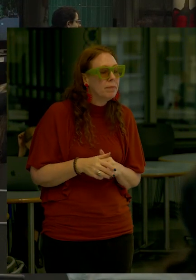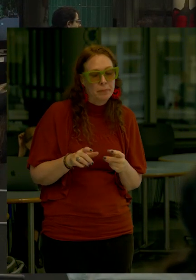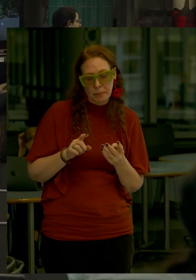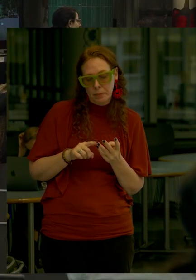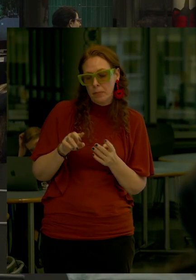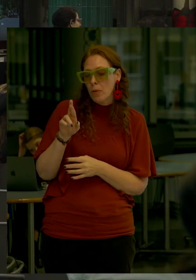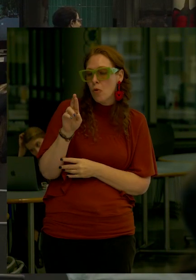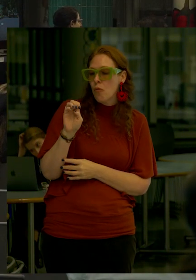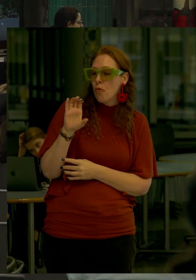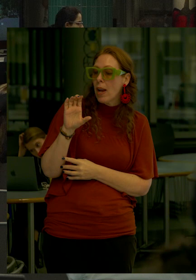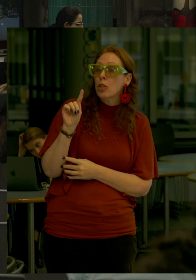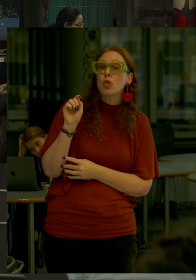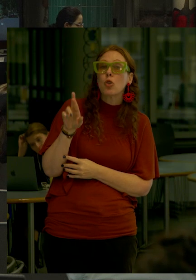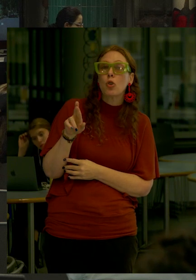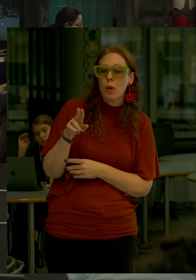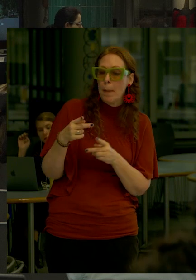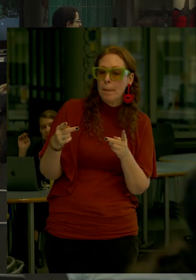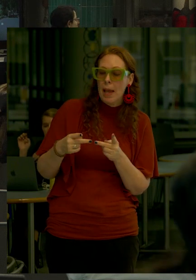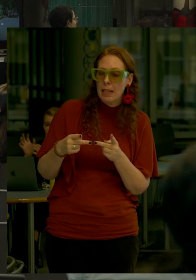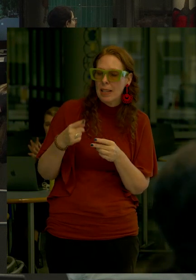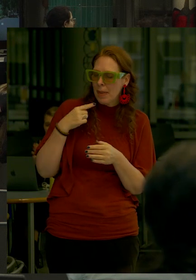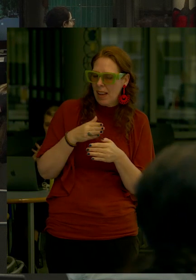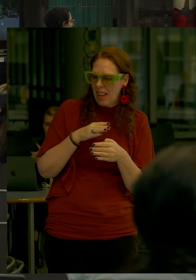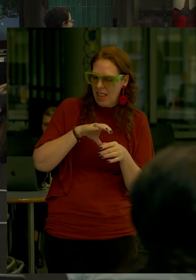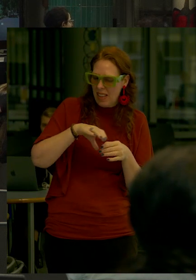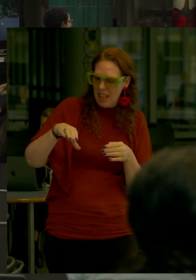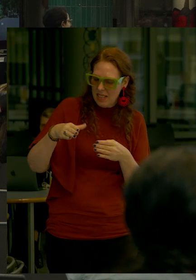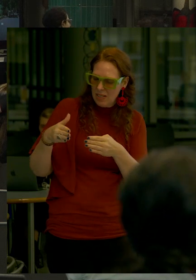I saw that you have something at the edge of the street